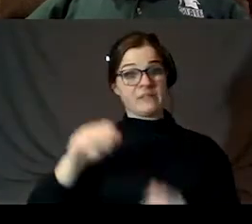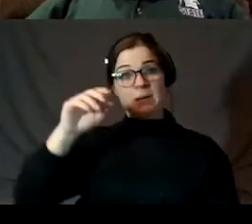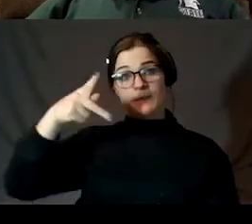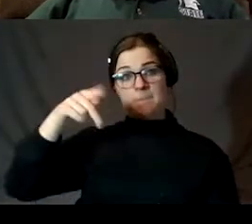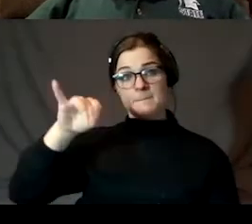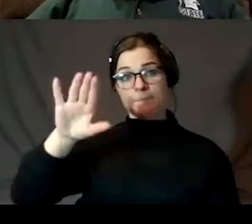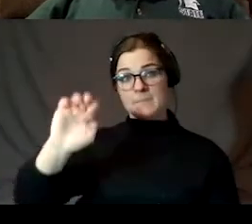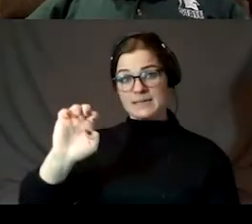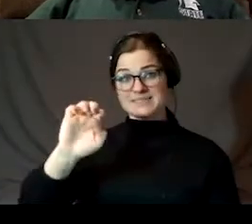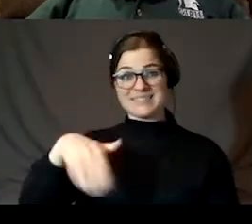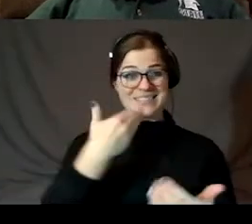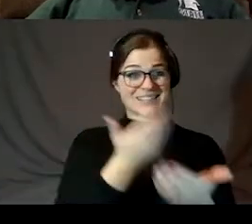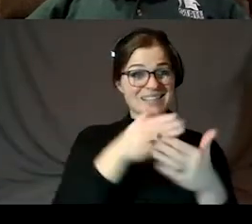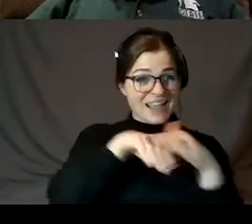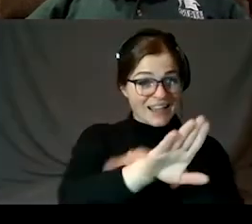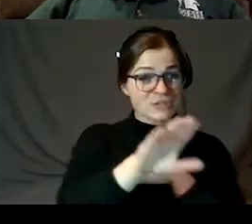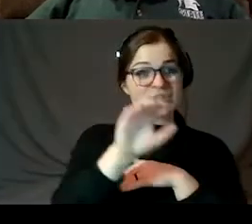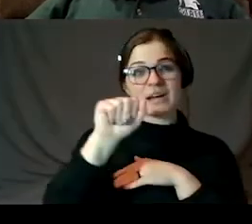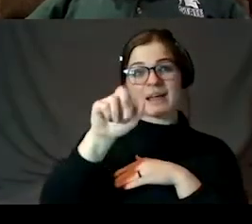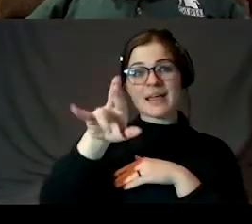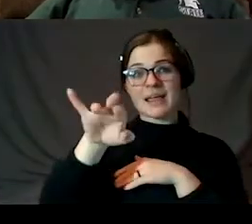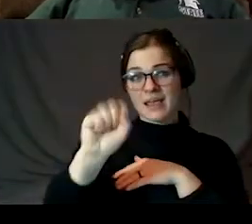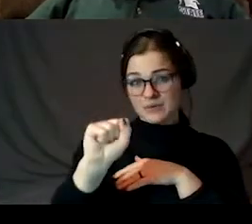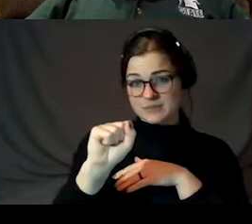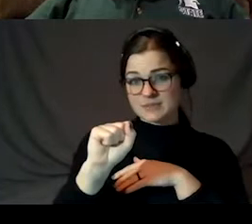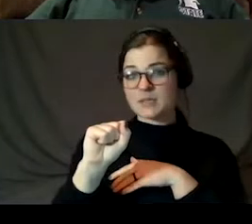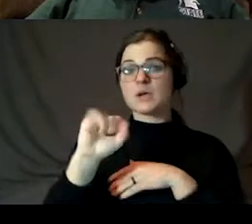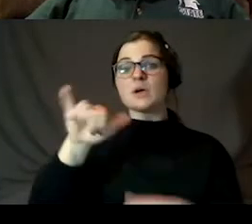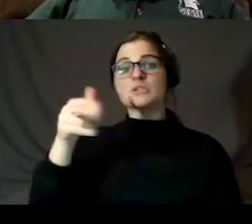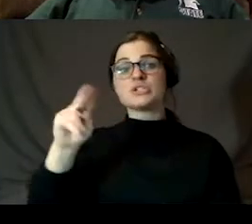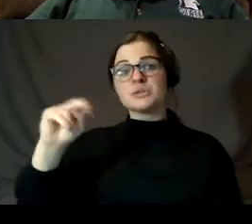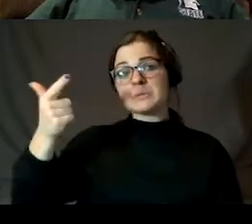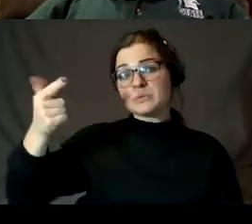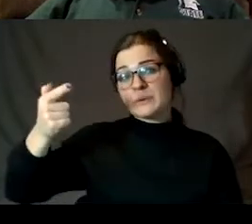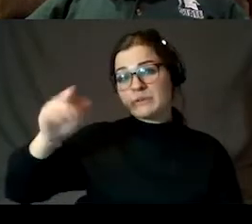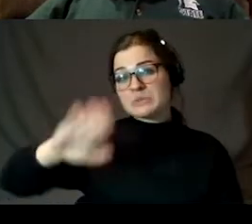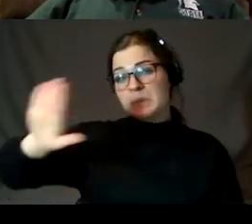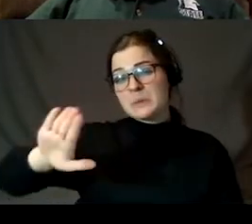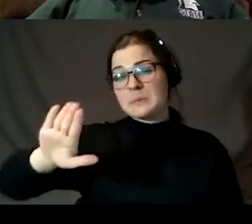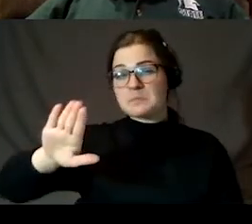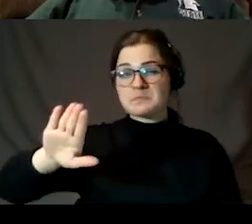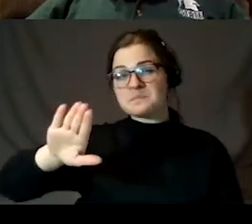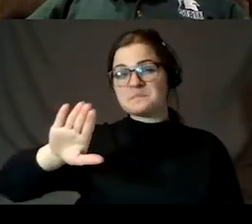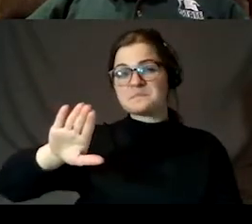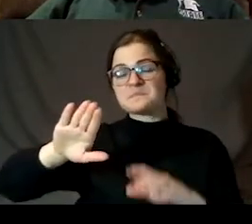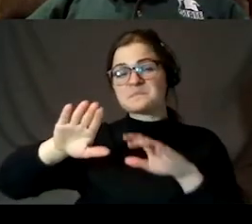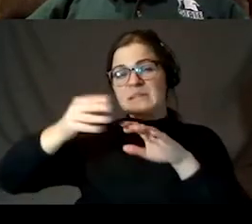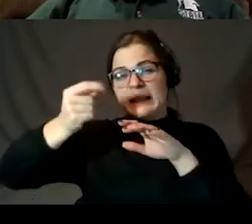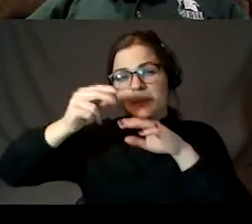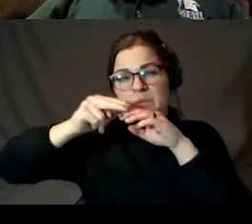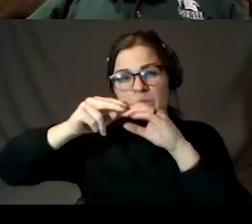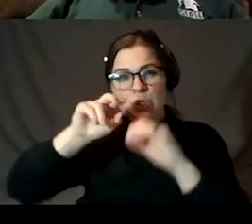And on the 21st, I'll just want to mention, it will be about a degree and a half north of